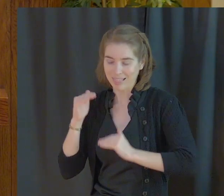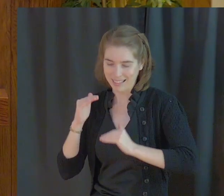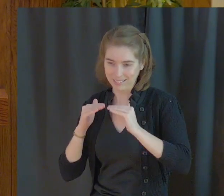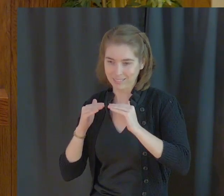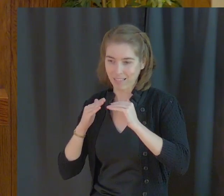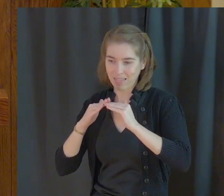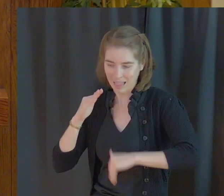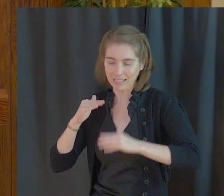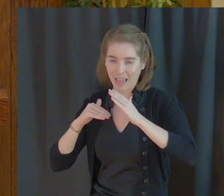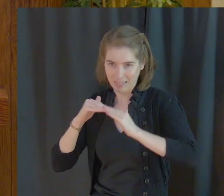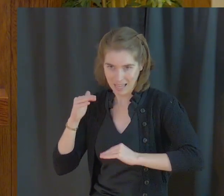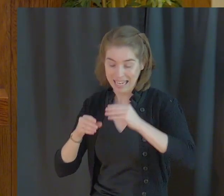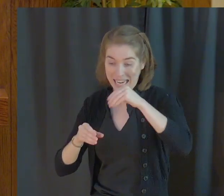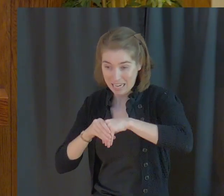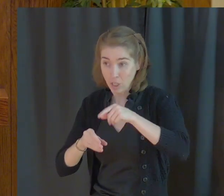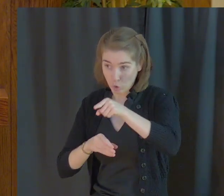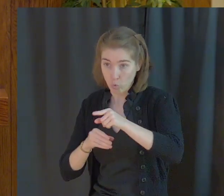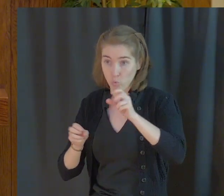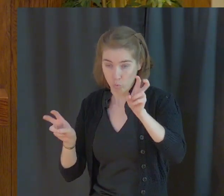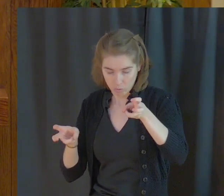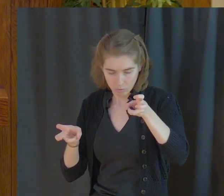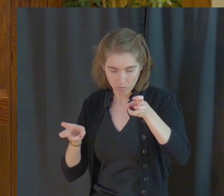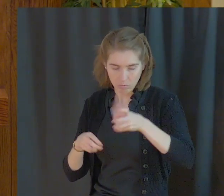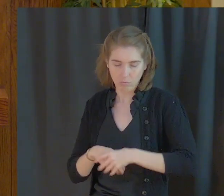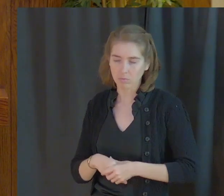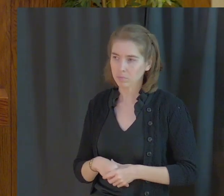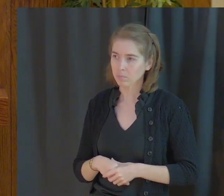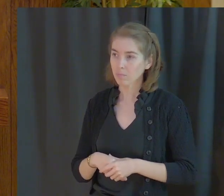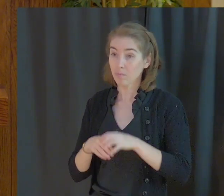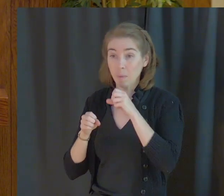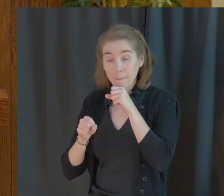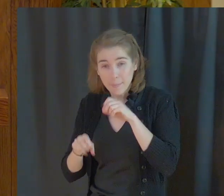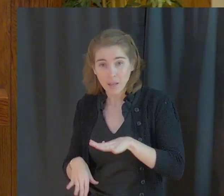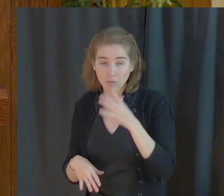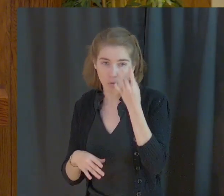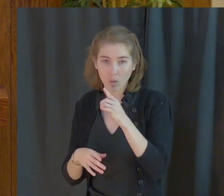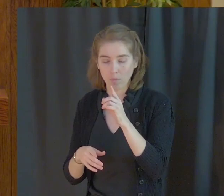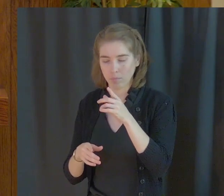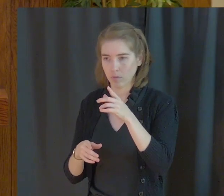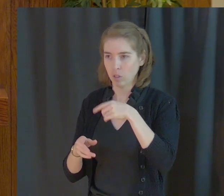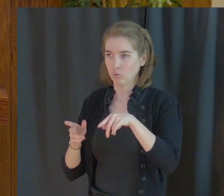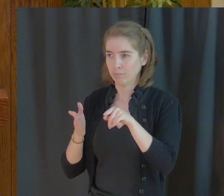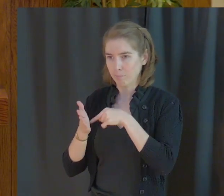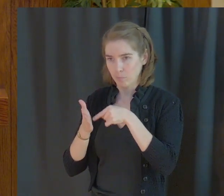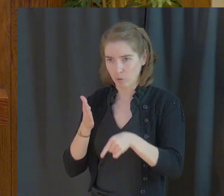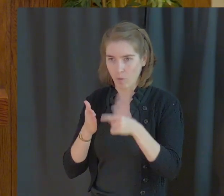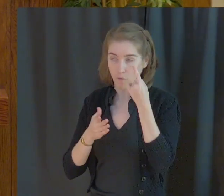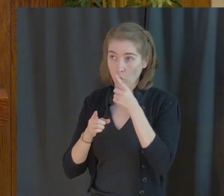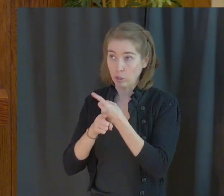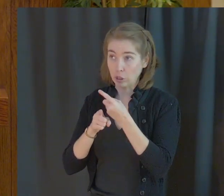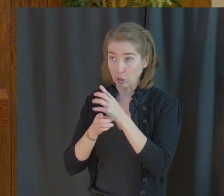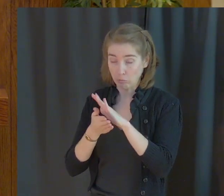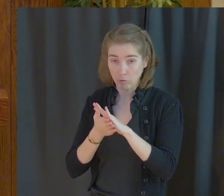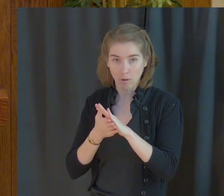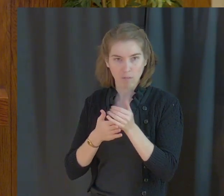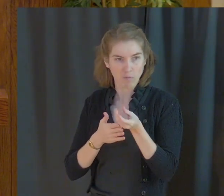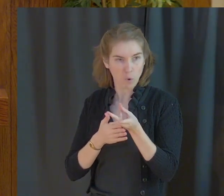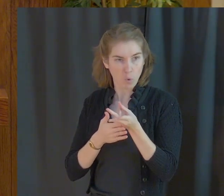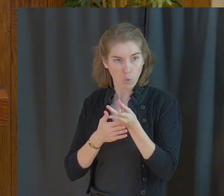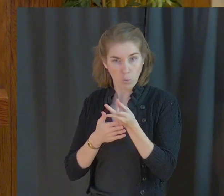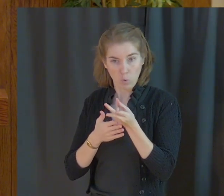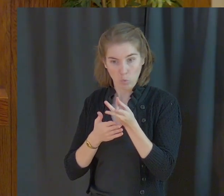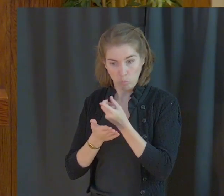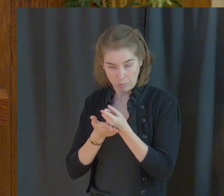Blessed are they that are persecuted for righteousness sake. For the last several weeks we've been looking at the beatitudes that Jesus